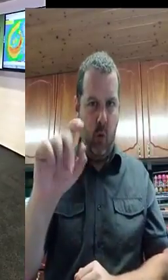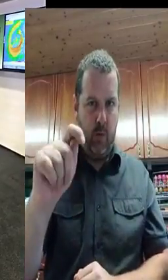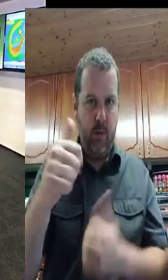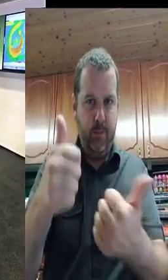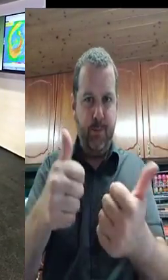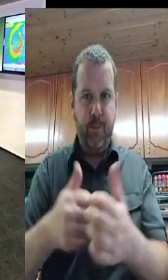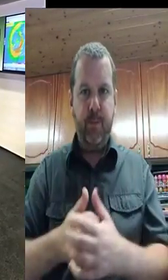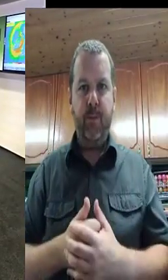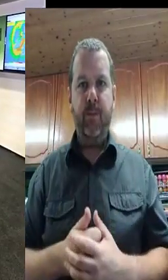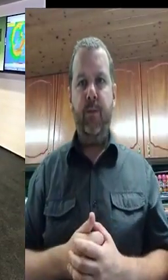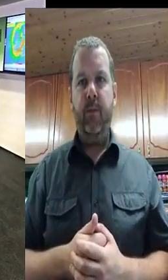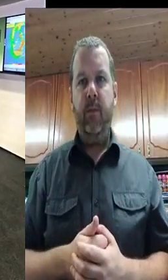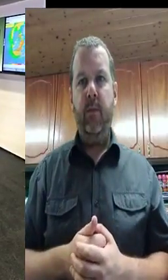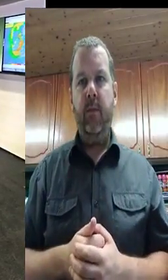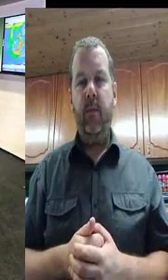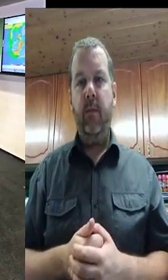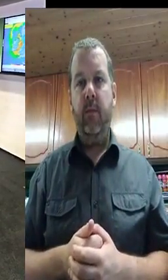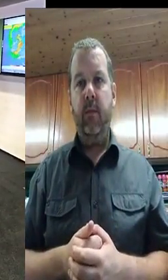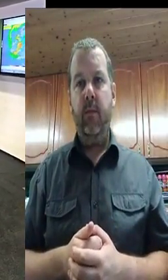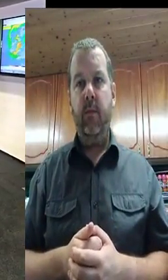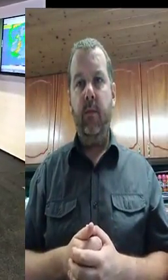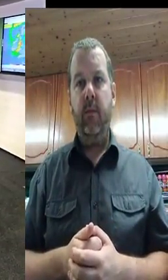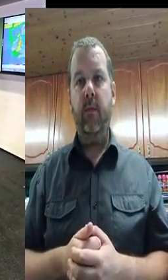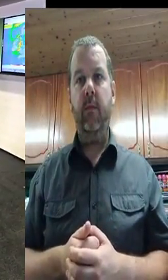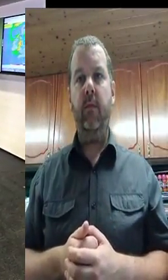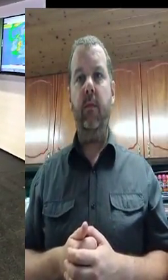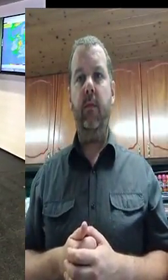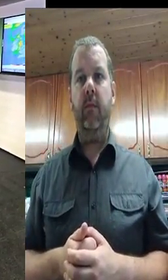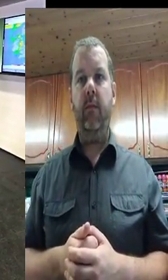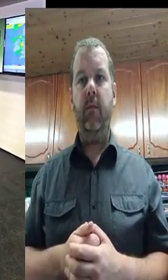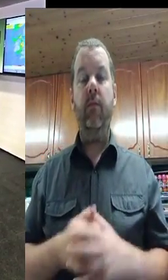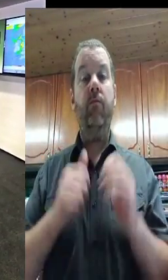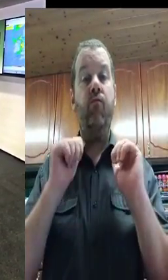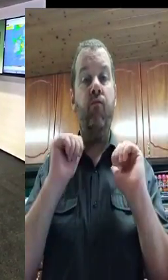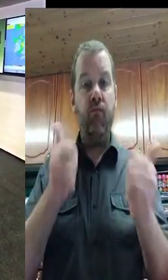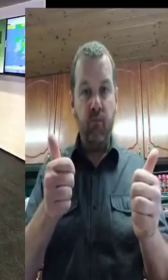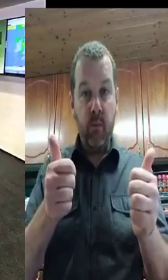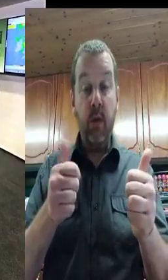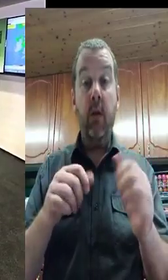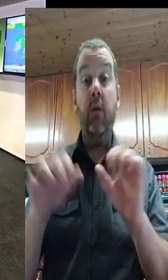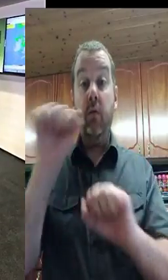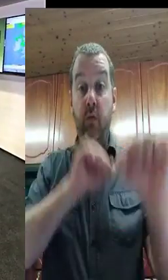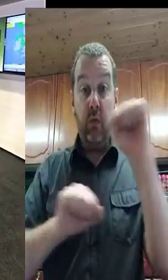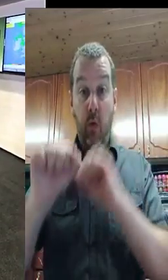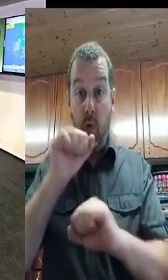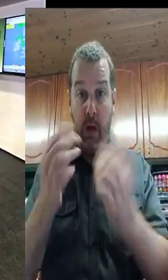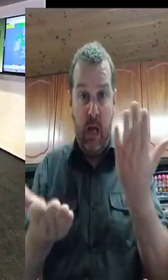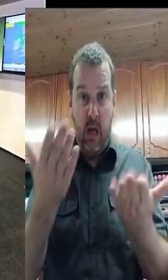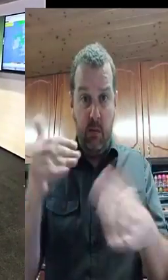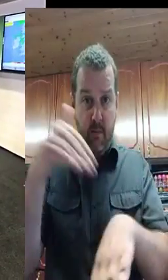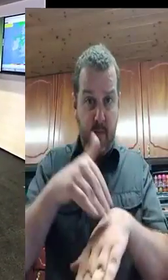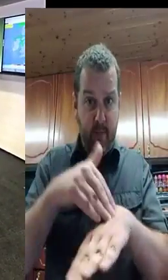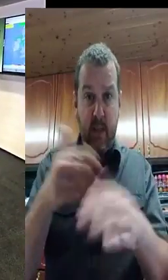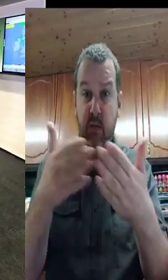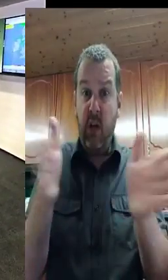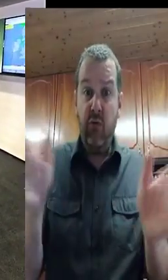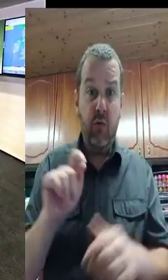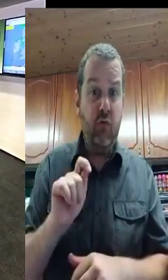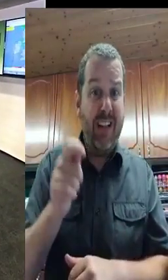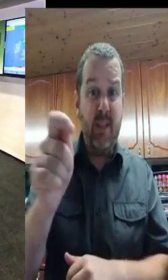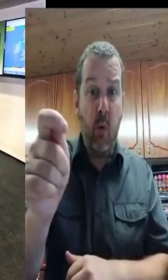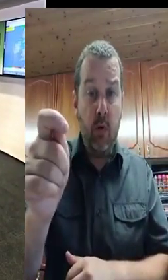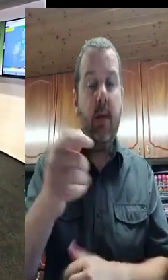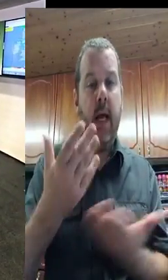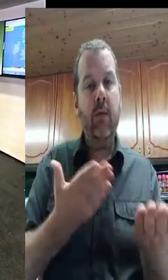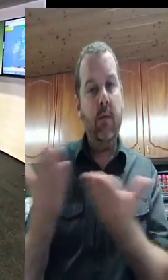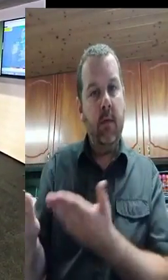in the loss of electricity to a number of customers for a number of days, we are forecasting that we will have some damage on our network over the course of